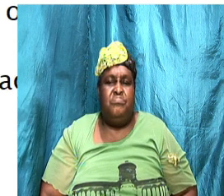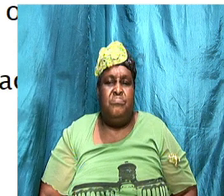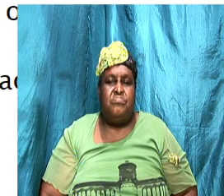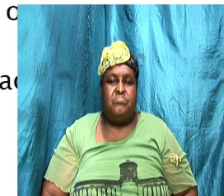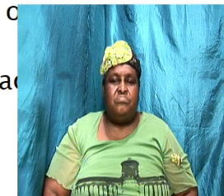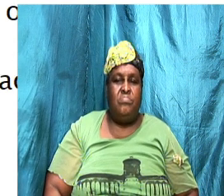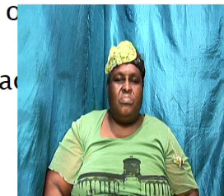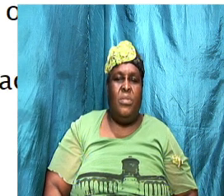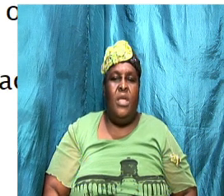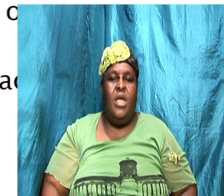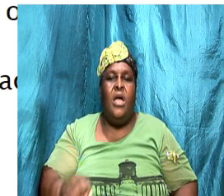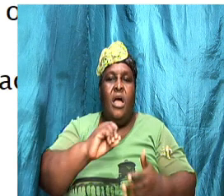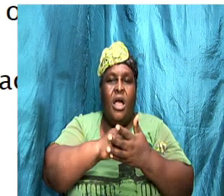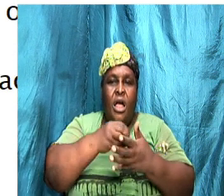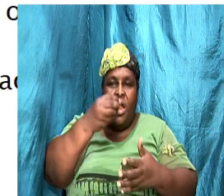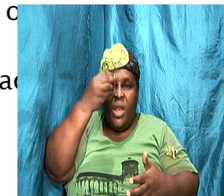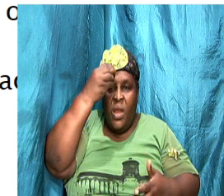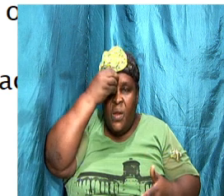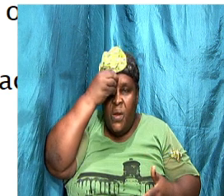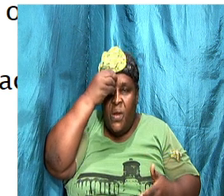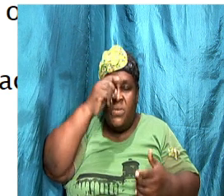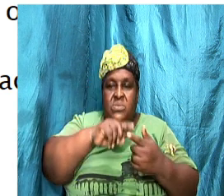learn to compromise